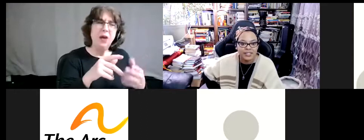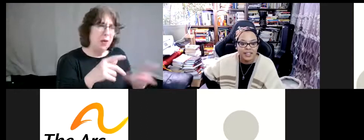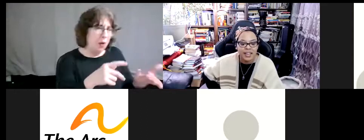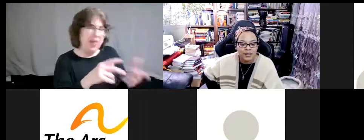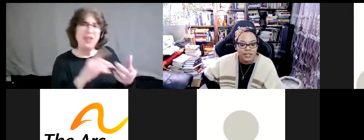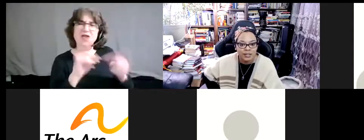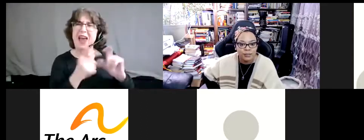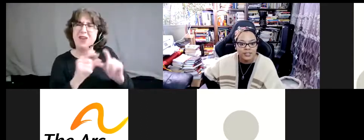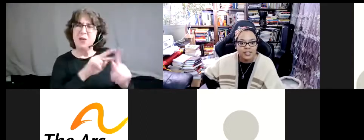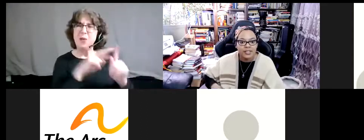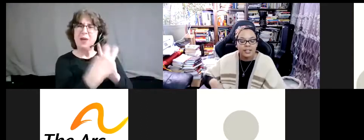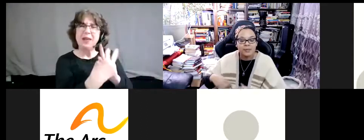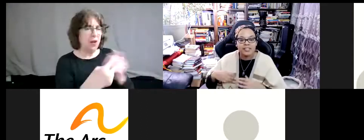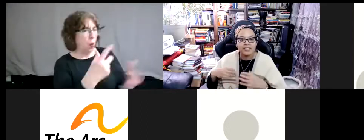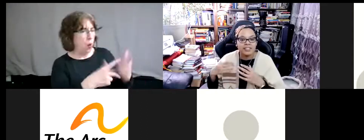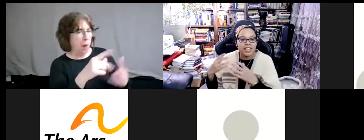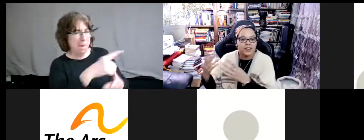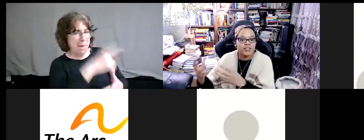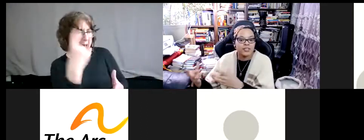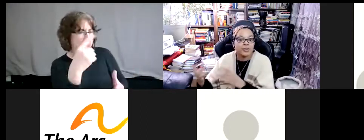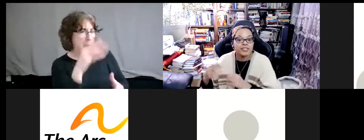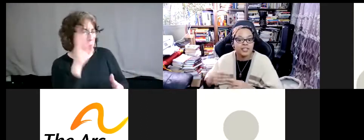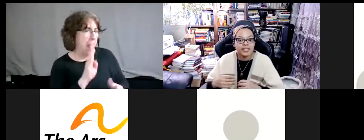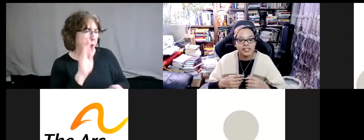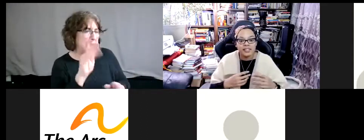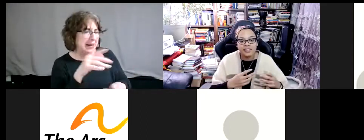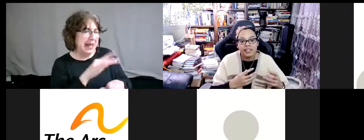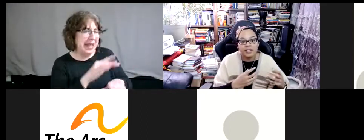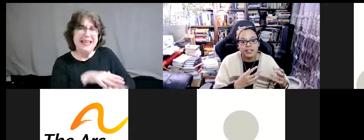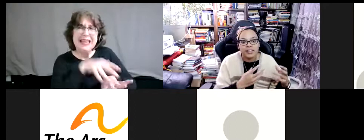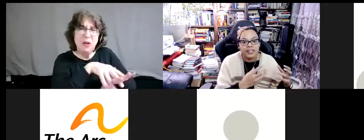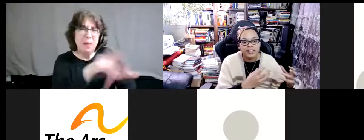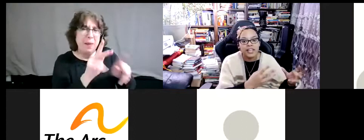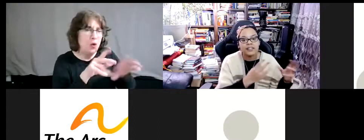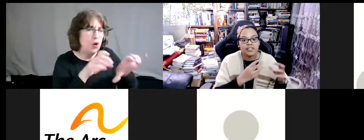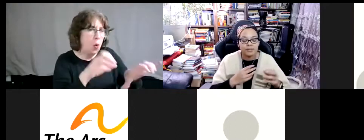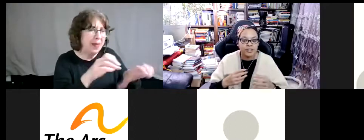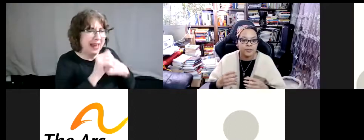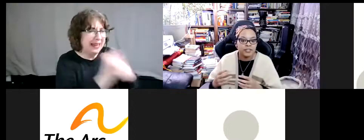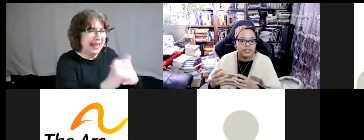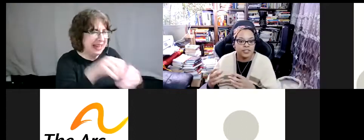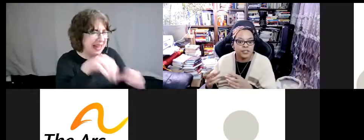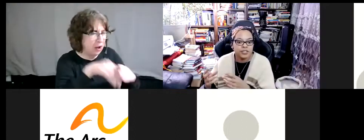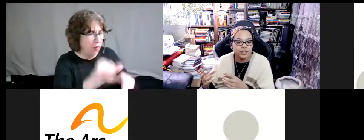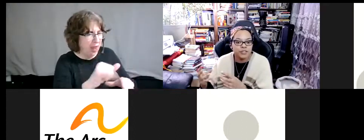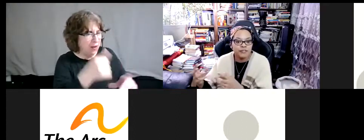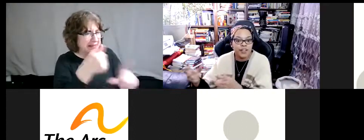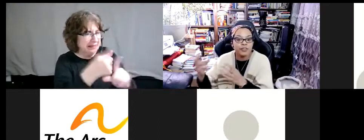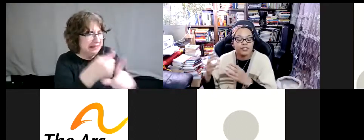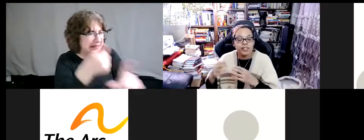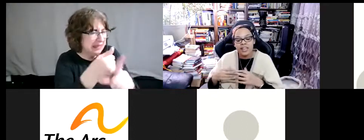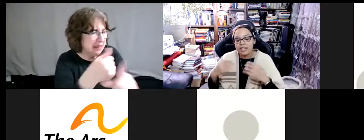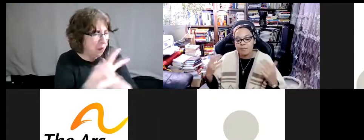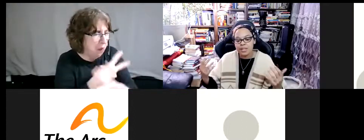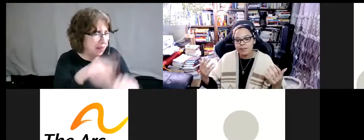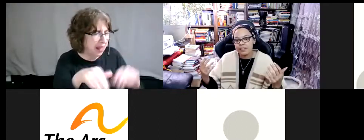to these outcomes? Um, is it that they aren't trusting? Is it that they aren't taking care of themselves? Is it the social determinants of